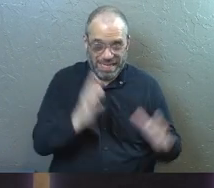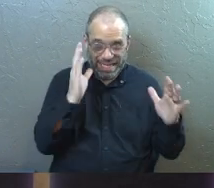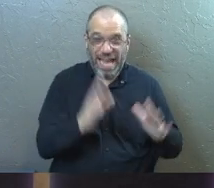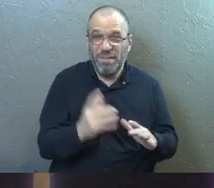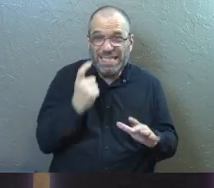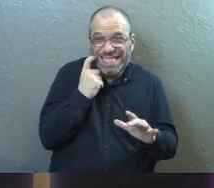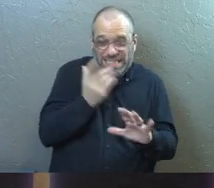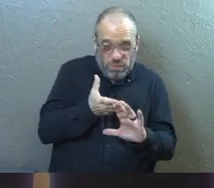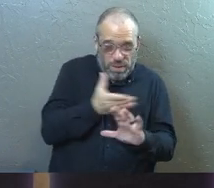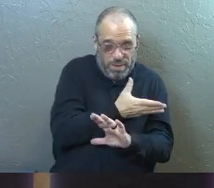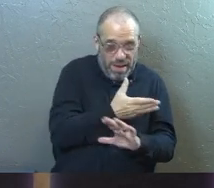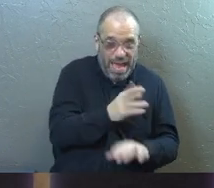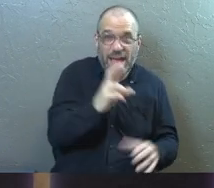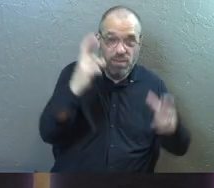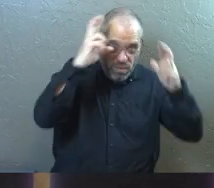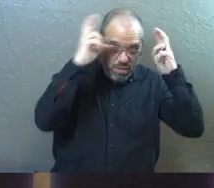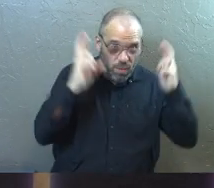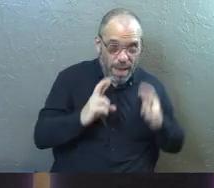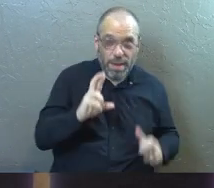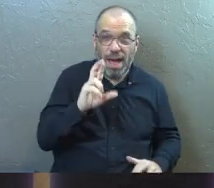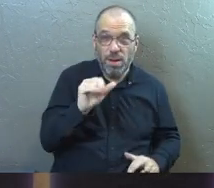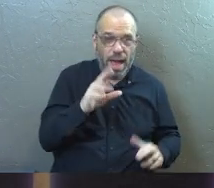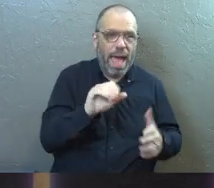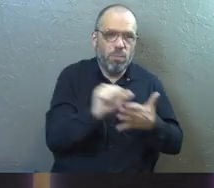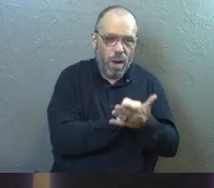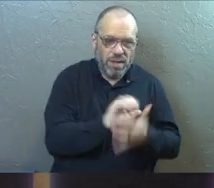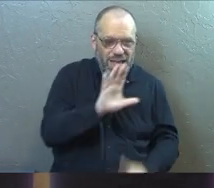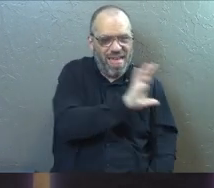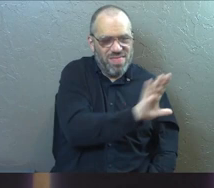of the world, and their rabbi had washed their feet.